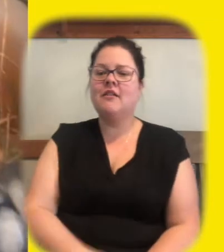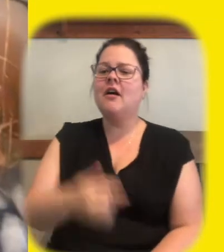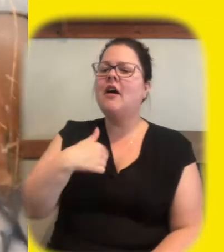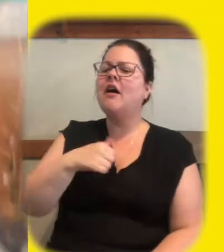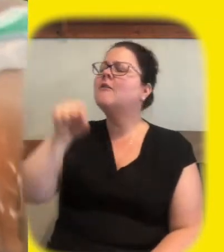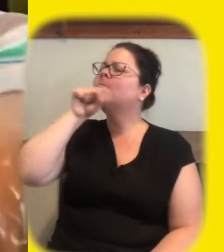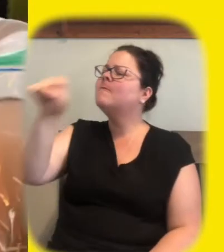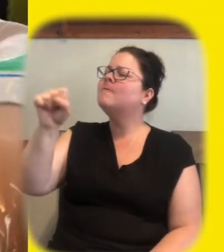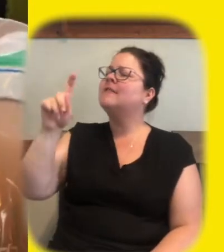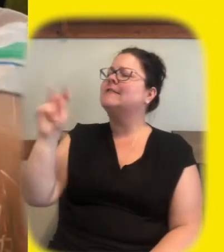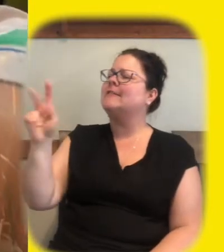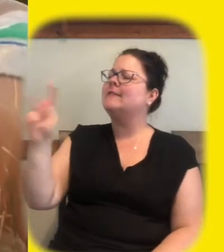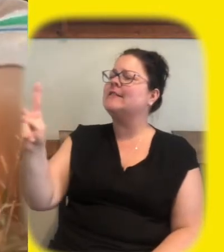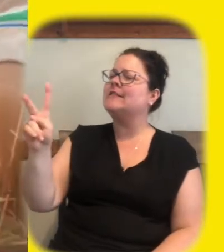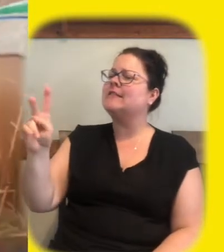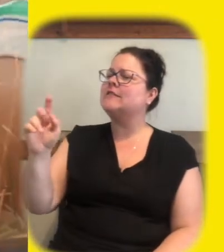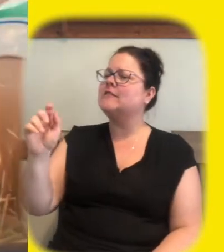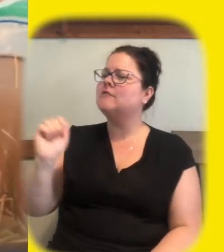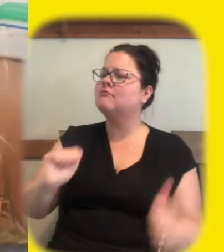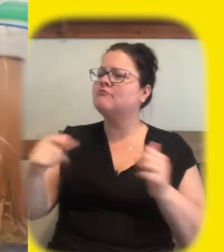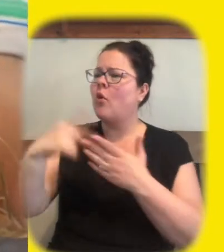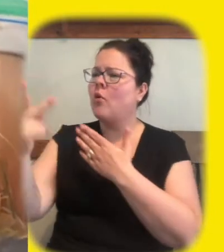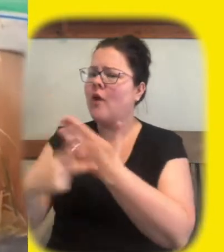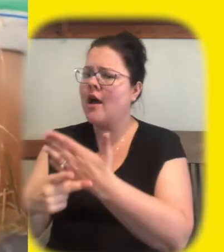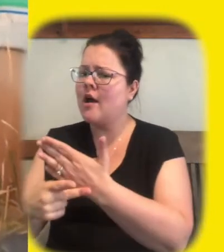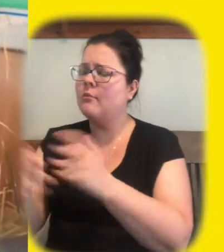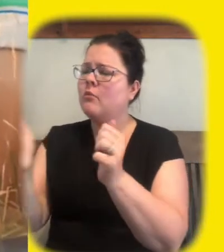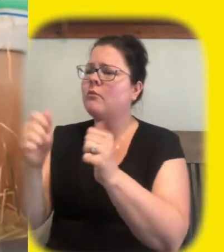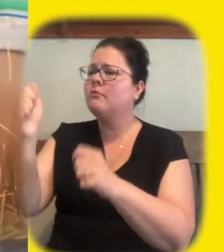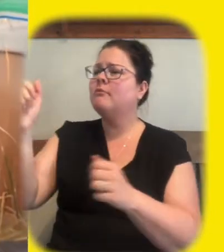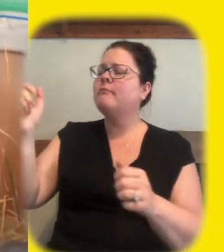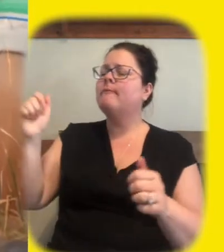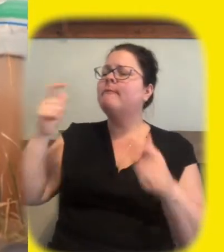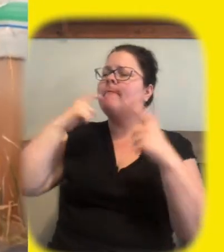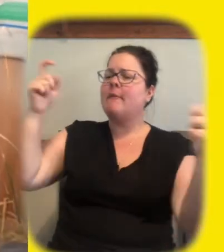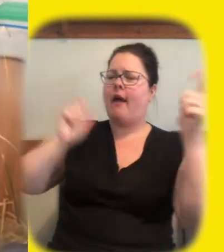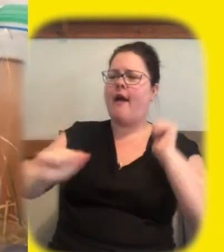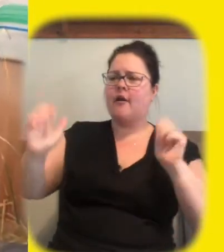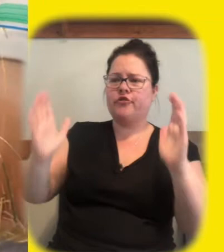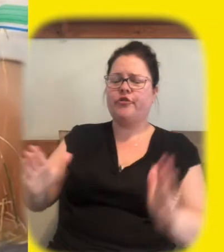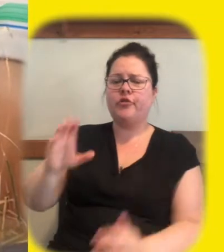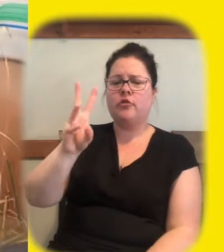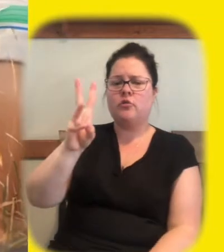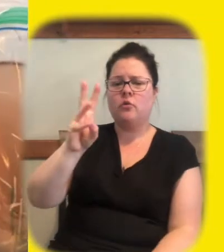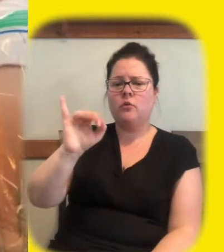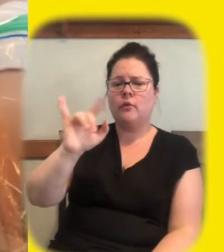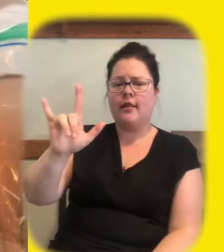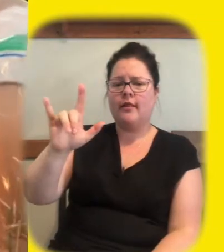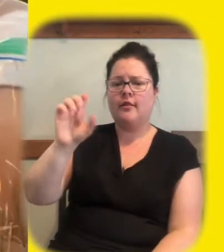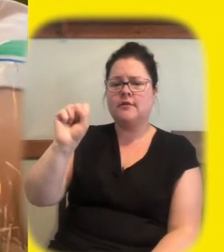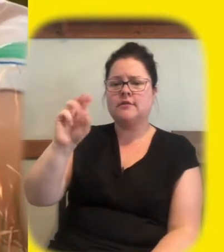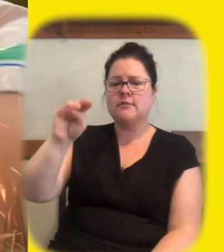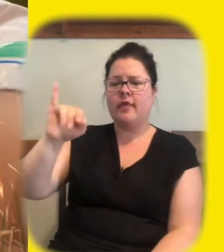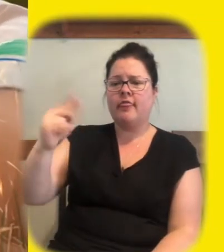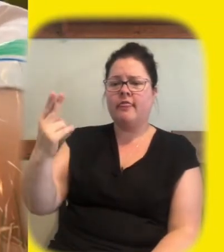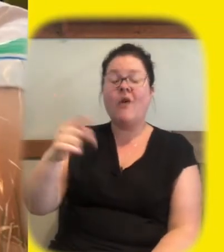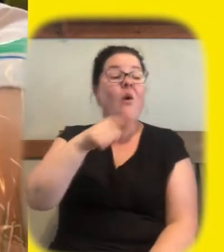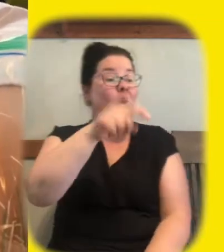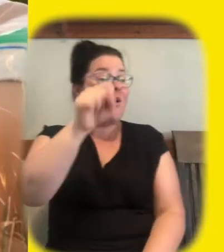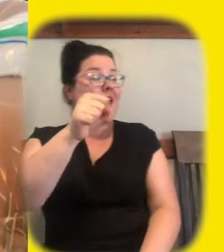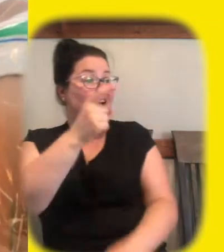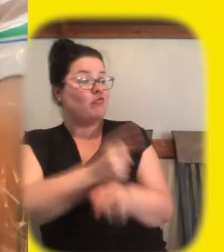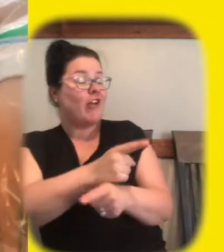okay one of my favorite tv show will smith oh because of will smith